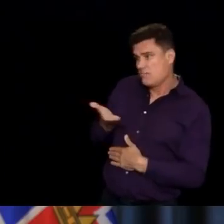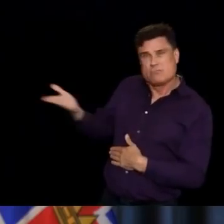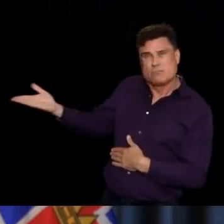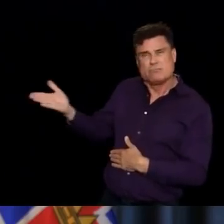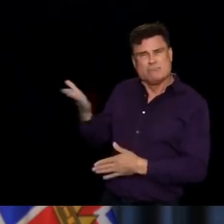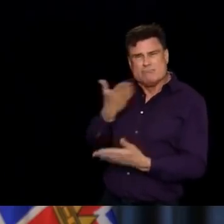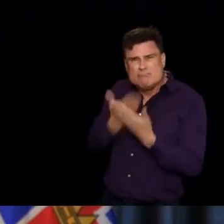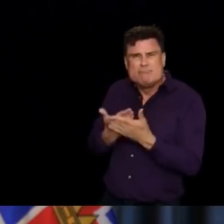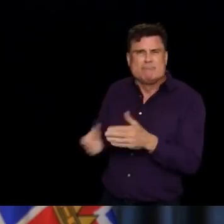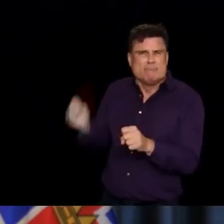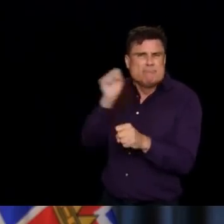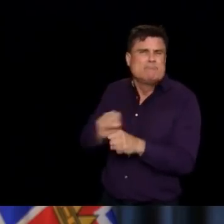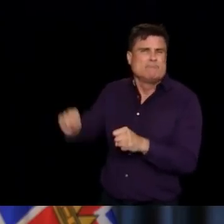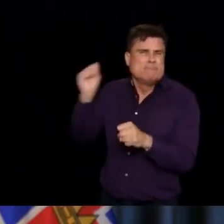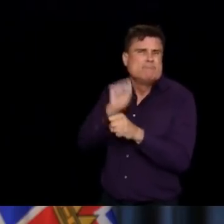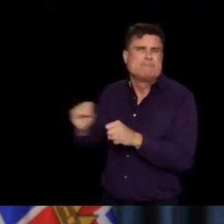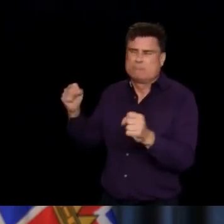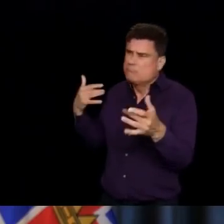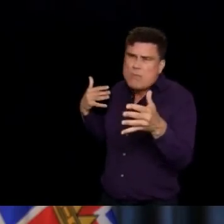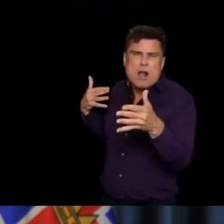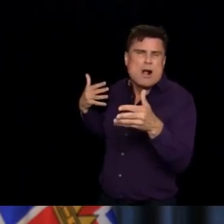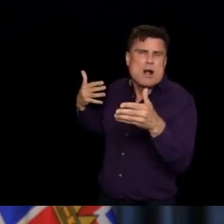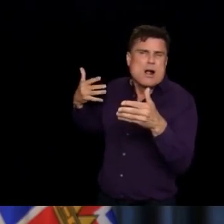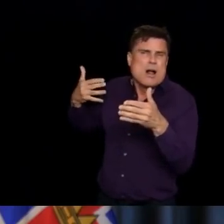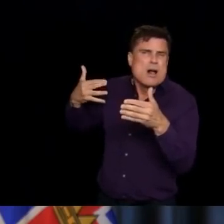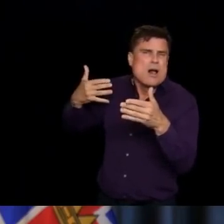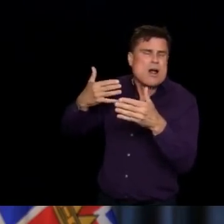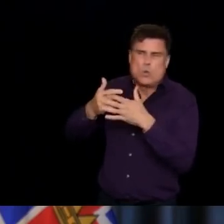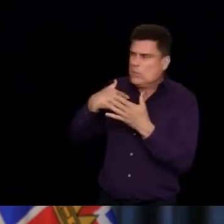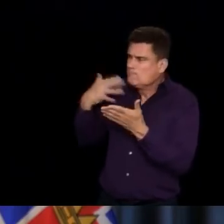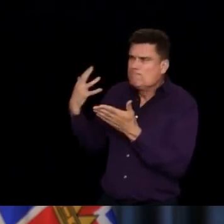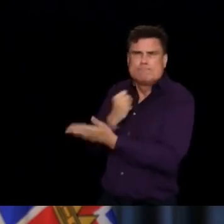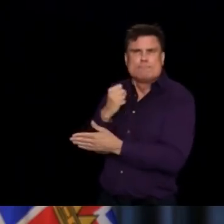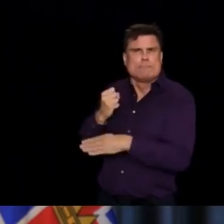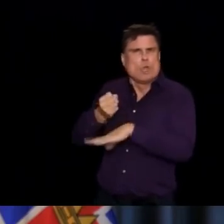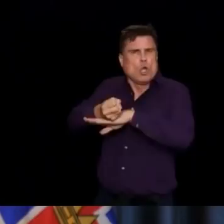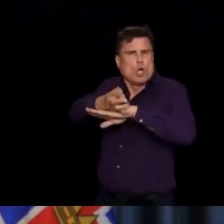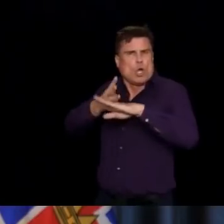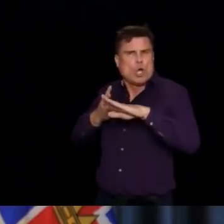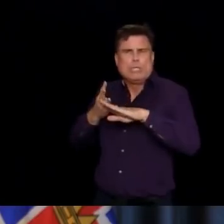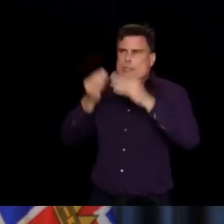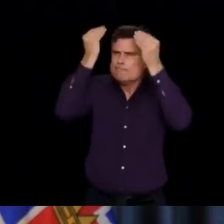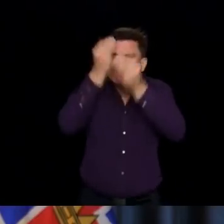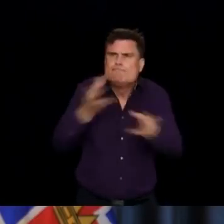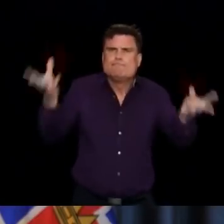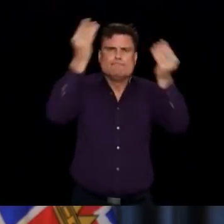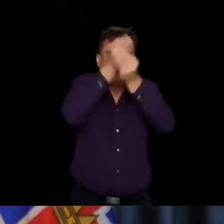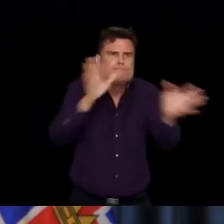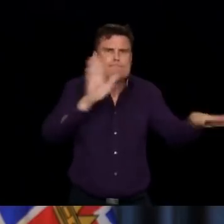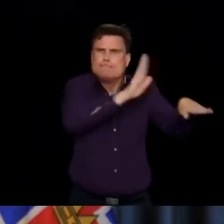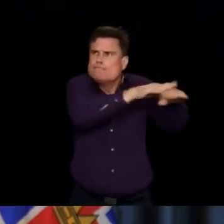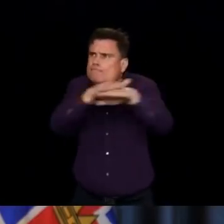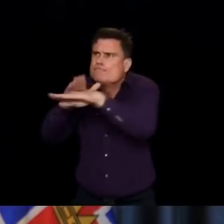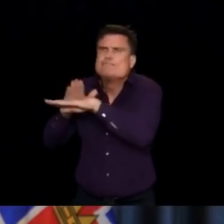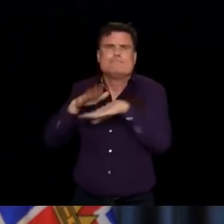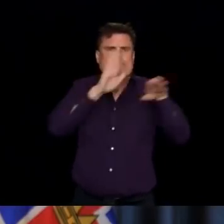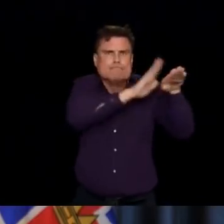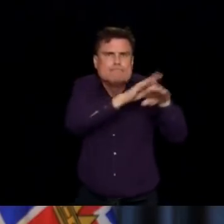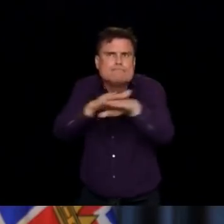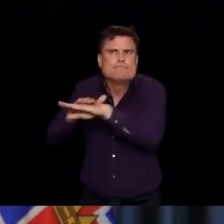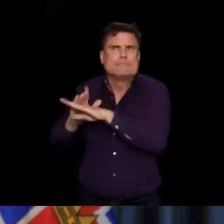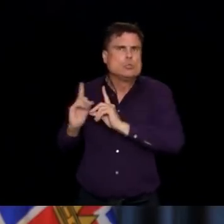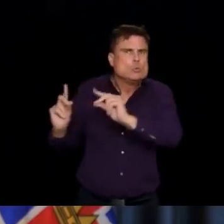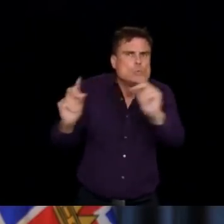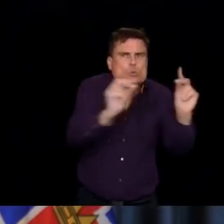possible and practical, or much more possible and much more practical when the number of cases is, the absolute number of cases is